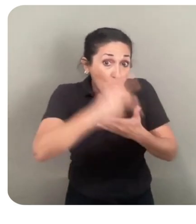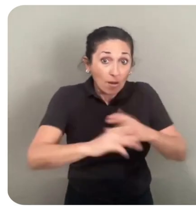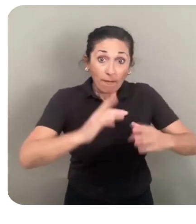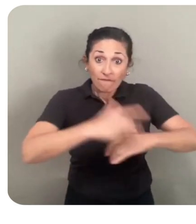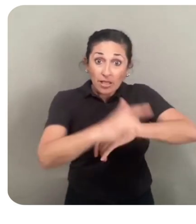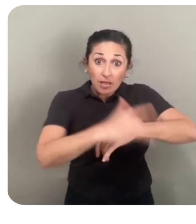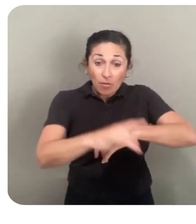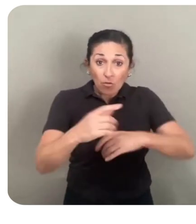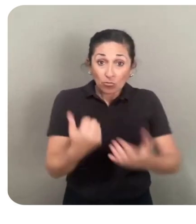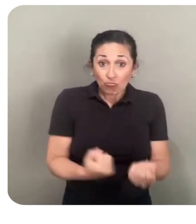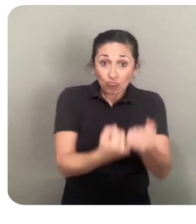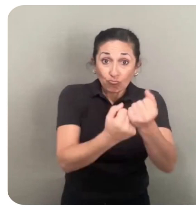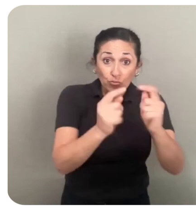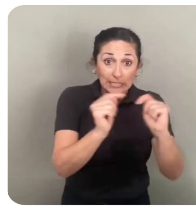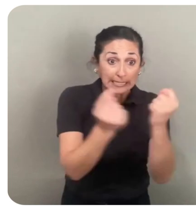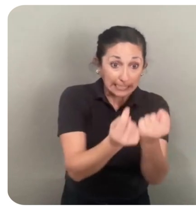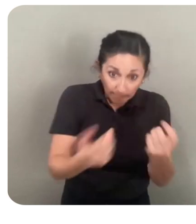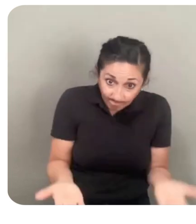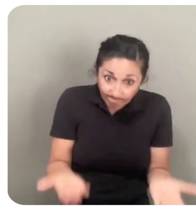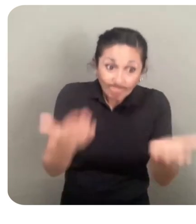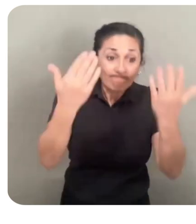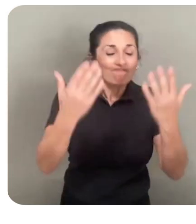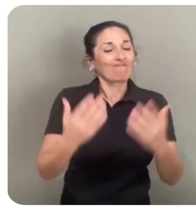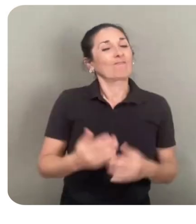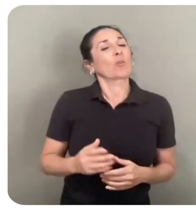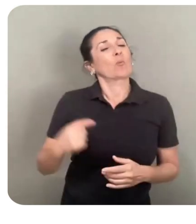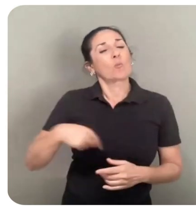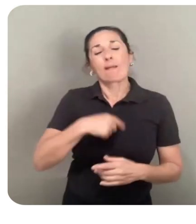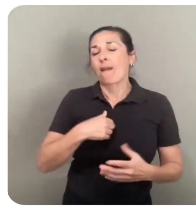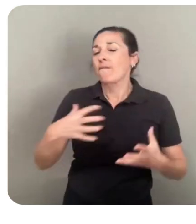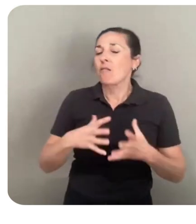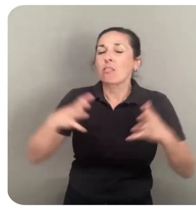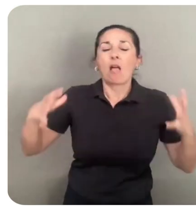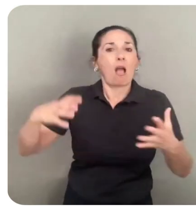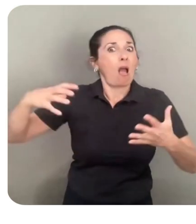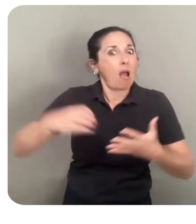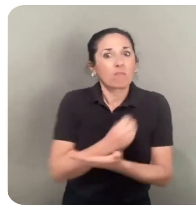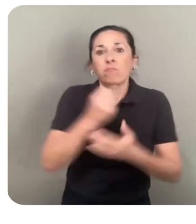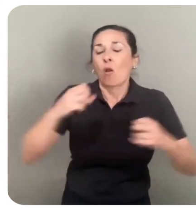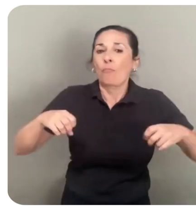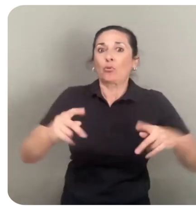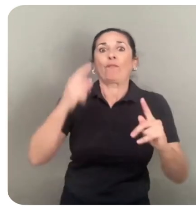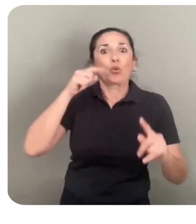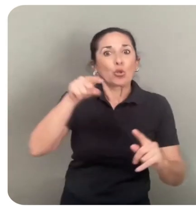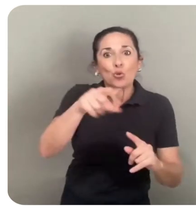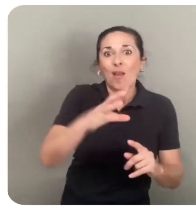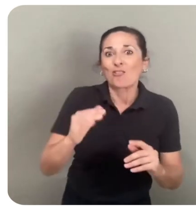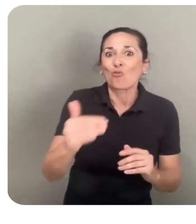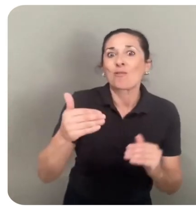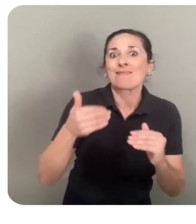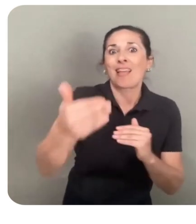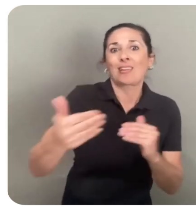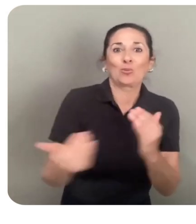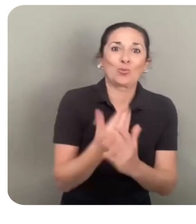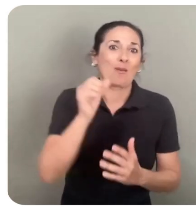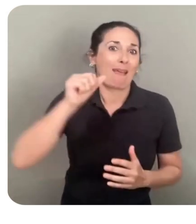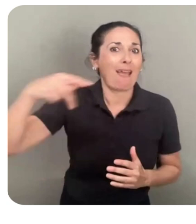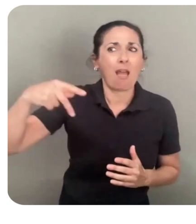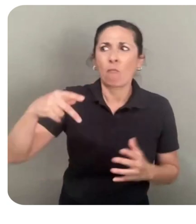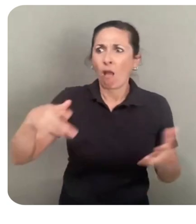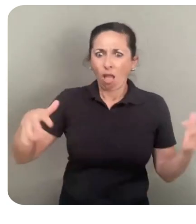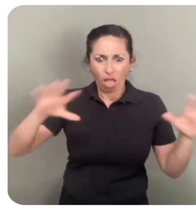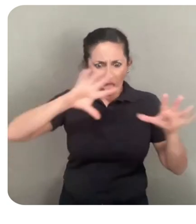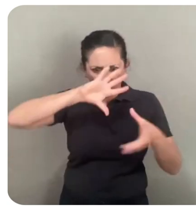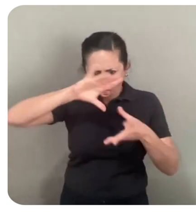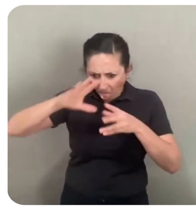MetaQuest can be a blue ocean of opportunities for you and your next app. All these things combined make me believe